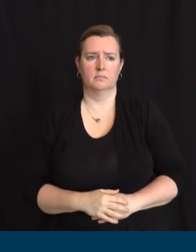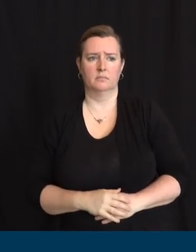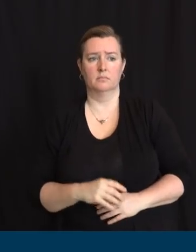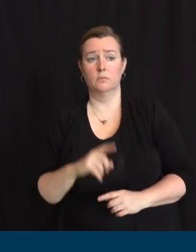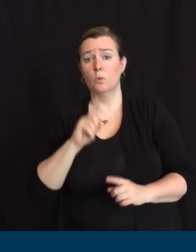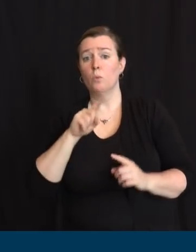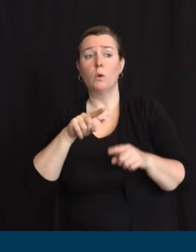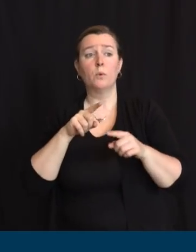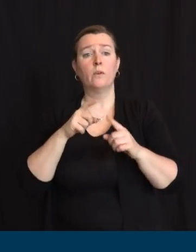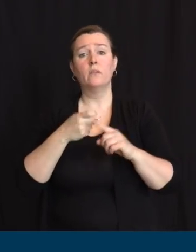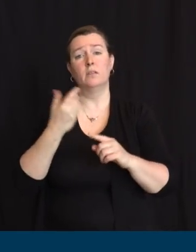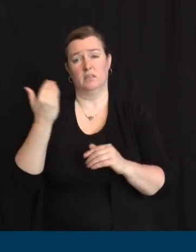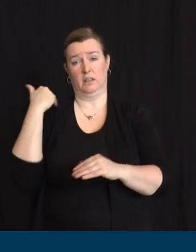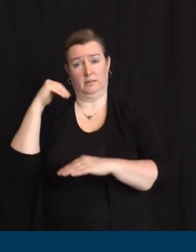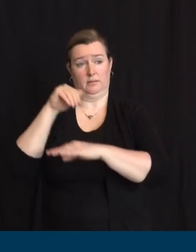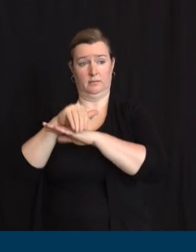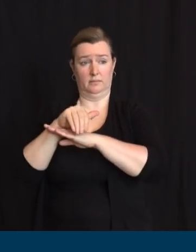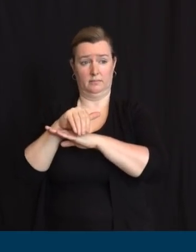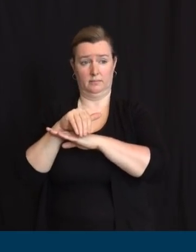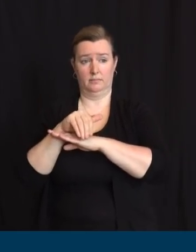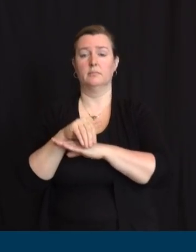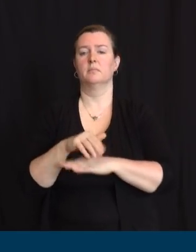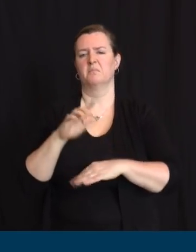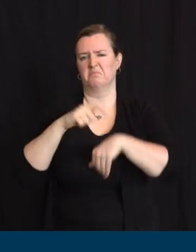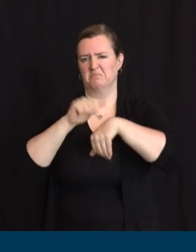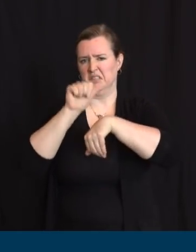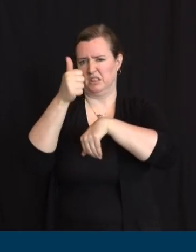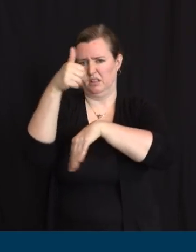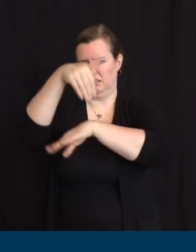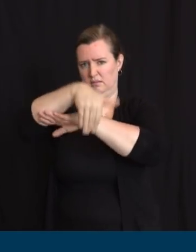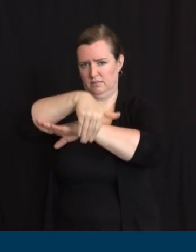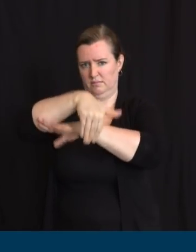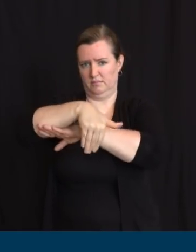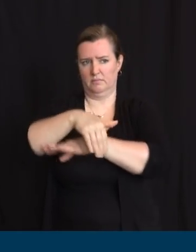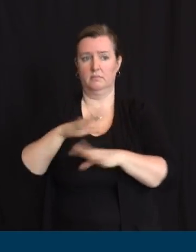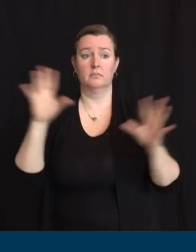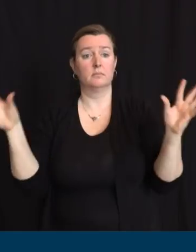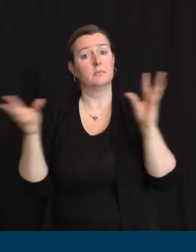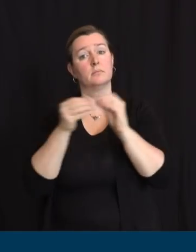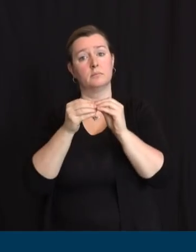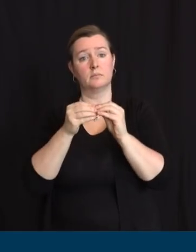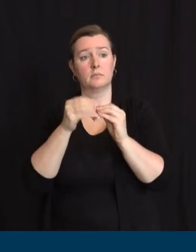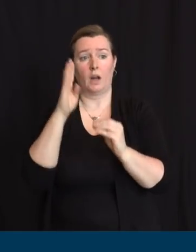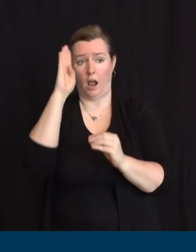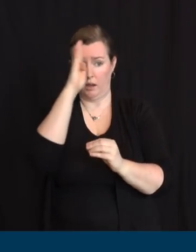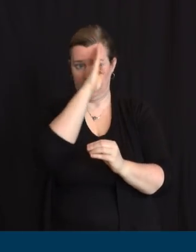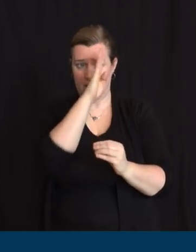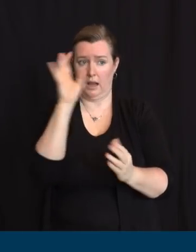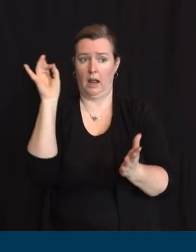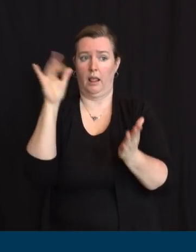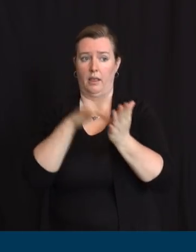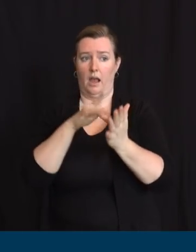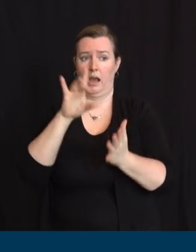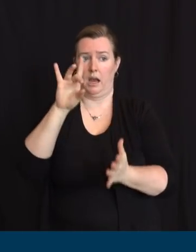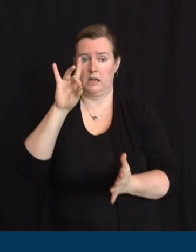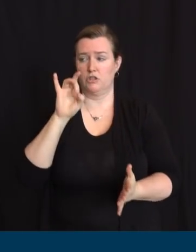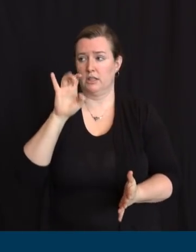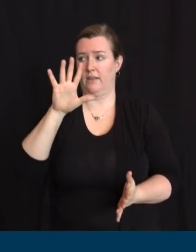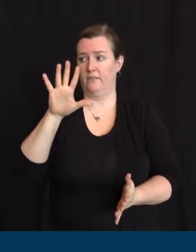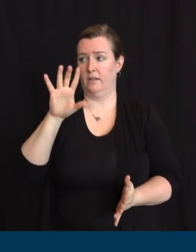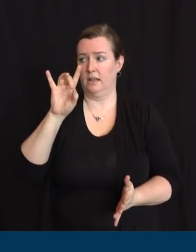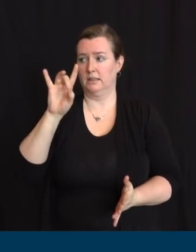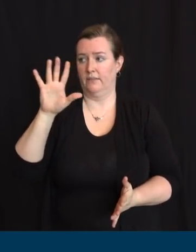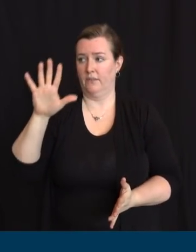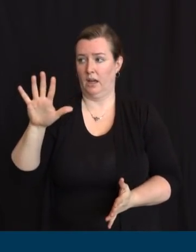,185 residents were reported hospitalized, of whom 2,051 were listed in